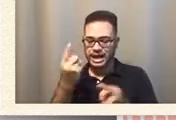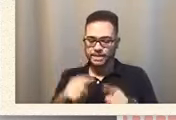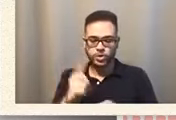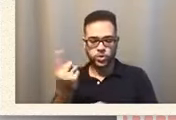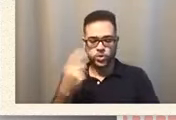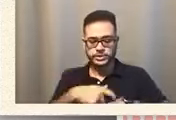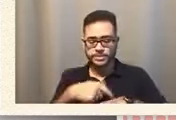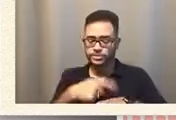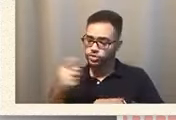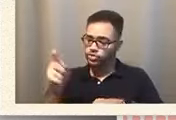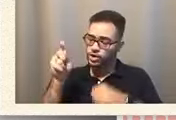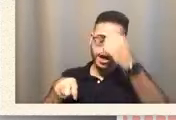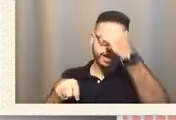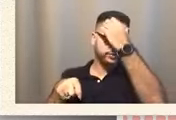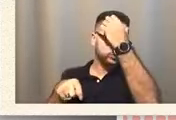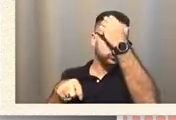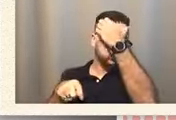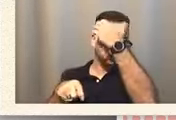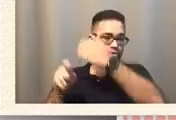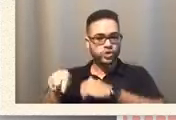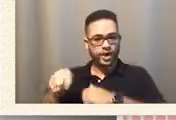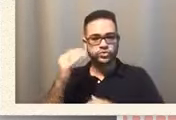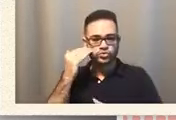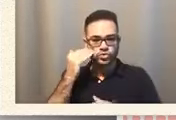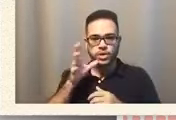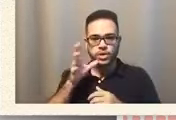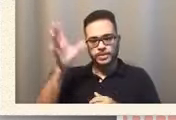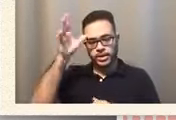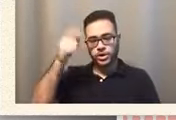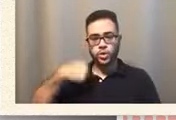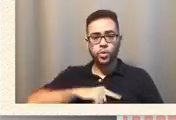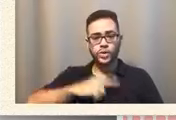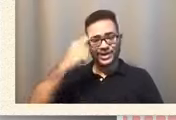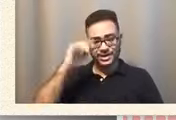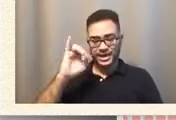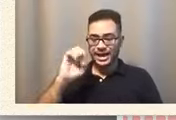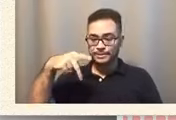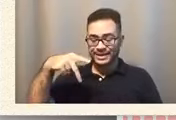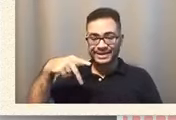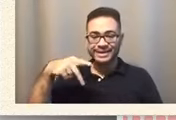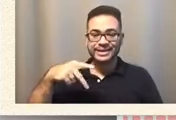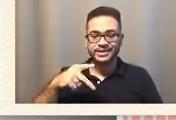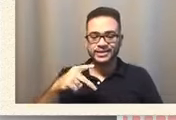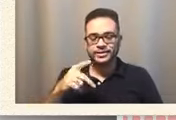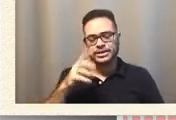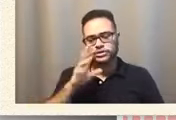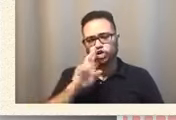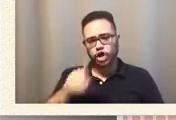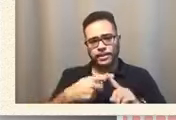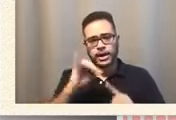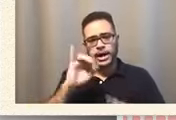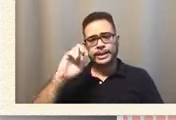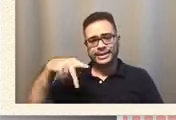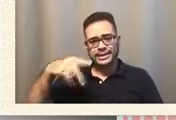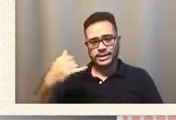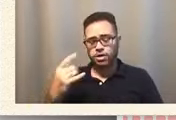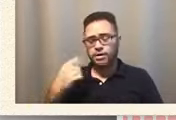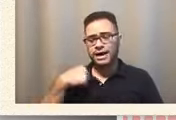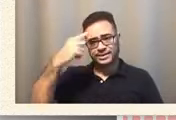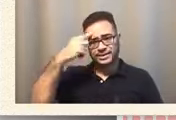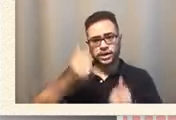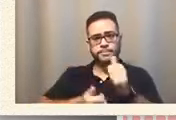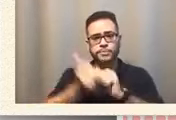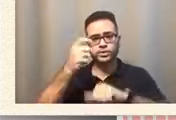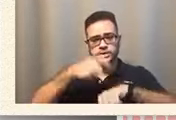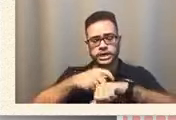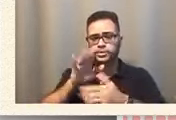to know the parents. We think that IEPs, and let's go into that. I think a lot of times the school believes that the IEP is